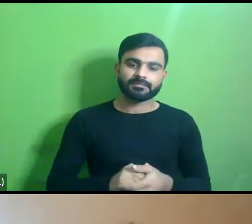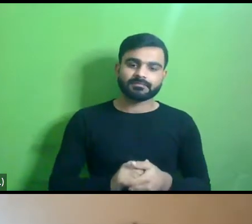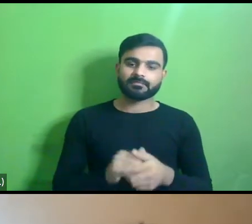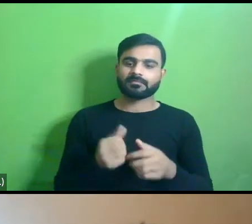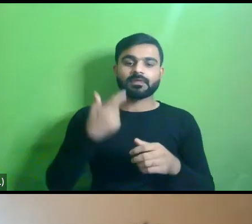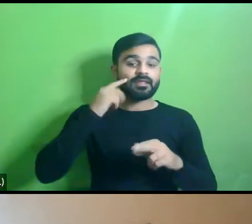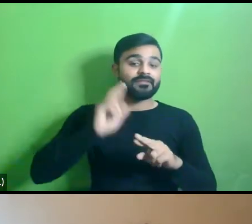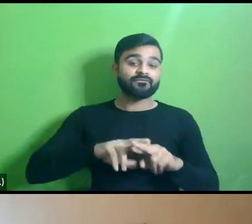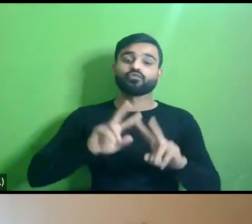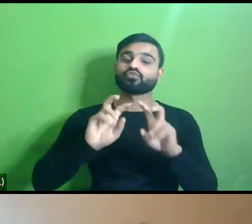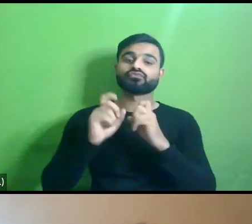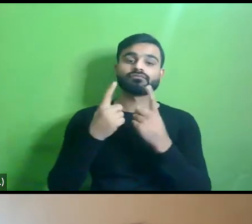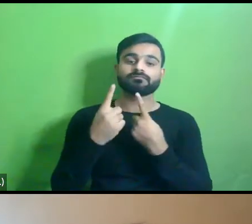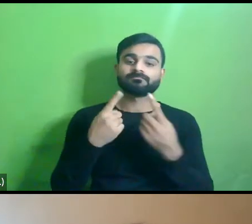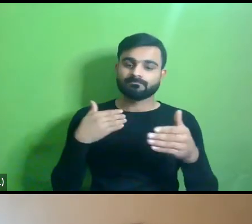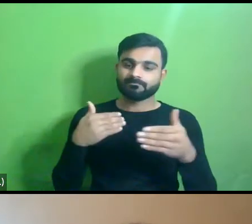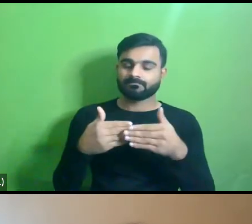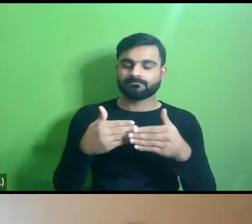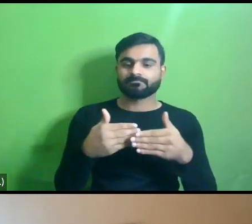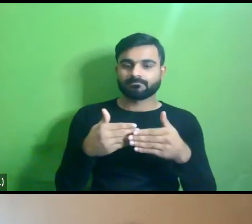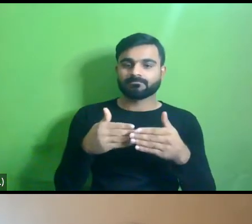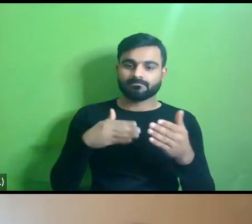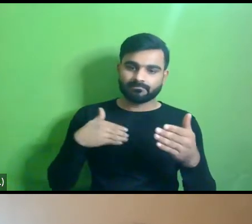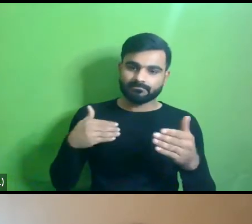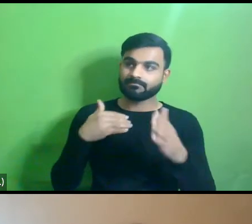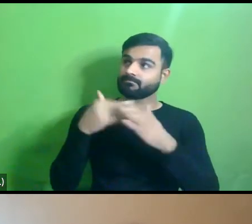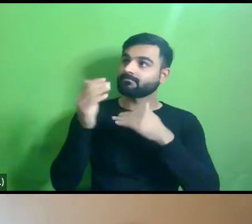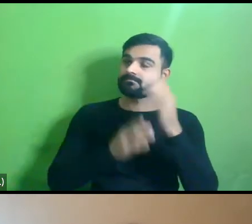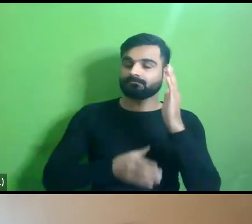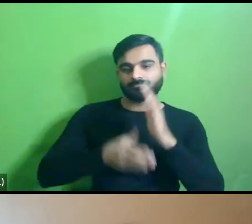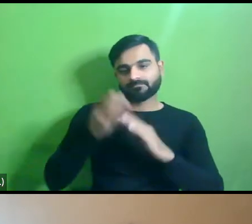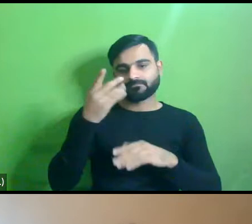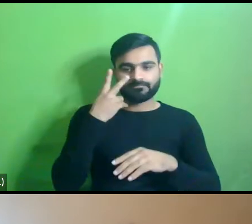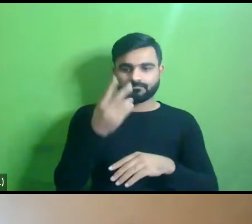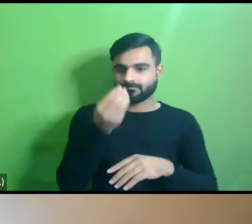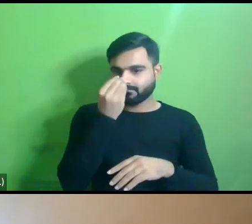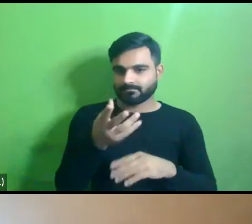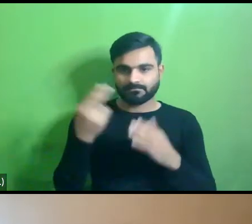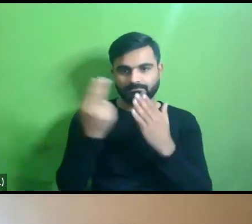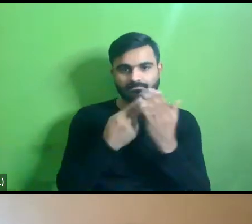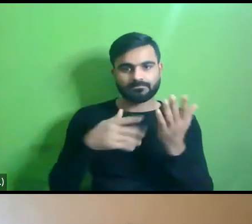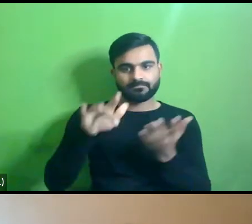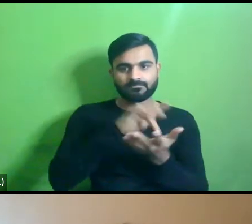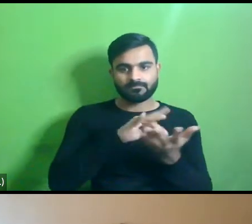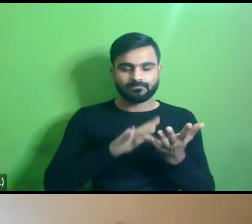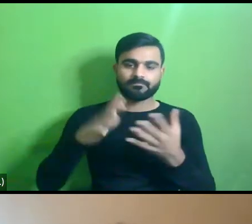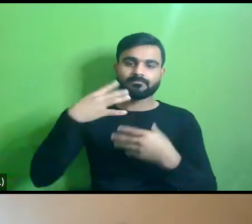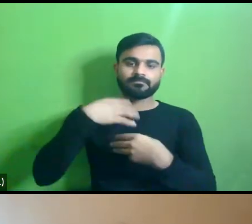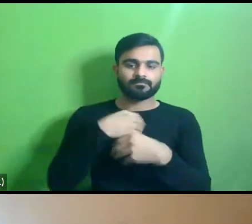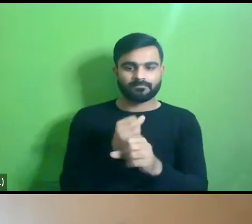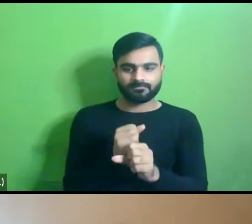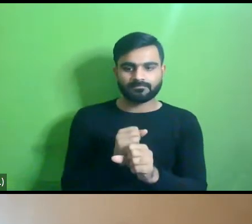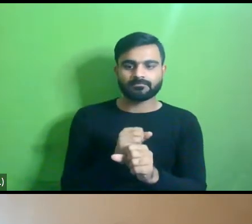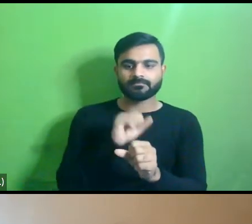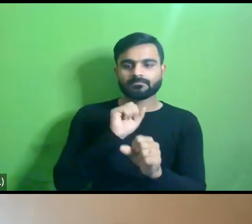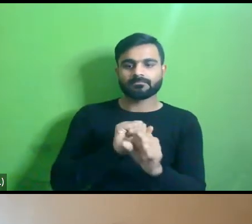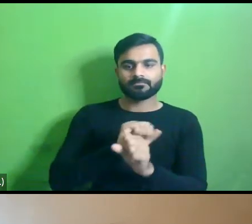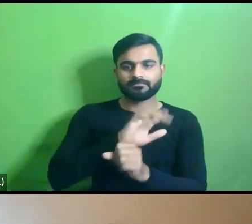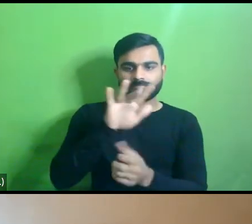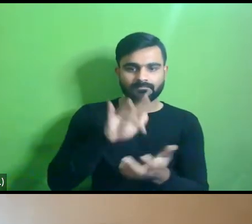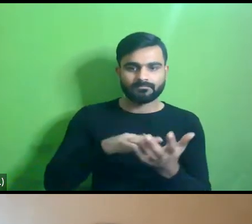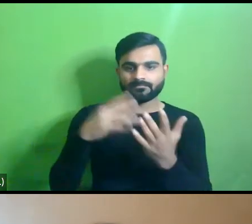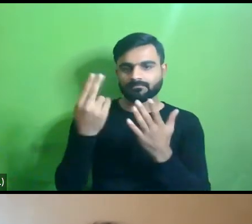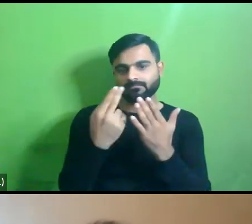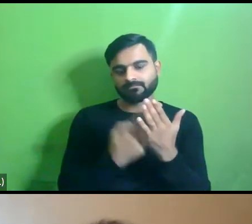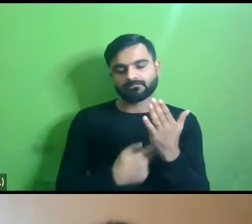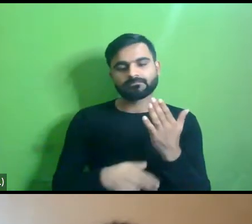talk about the closed campuses it is relatively easier because we have a defined space where we can work out the designs